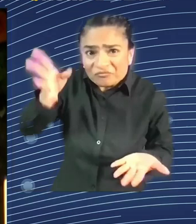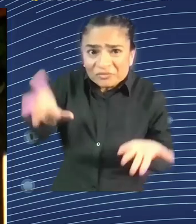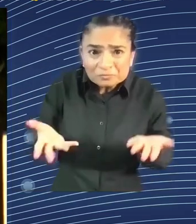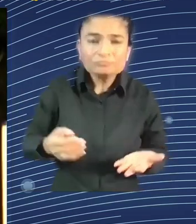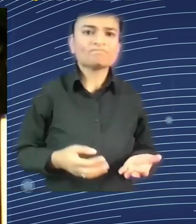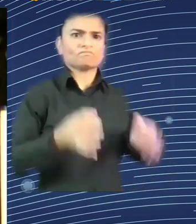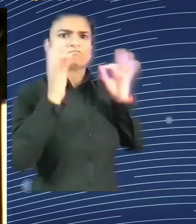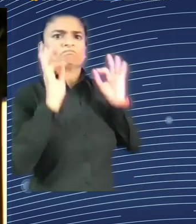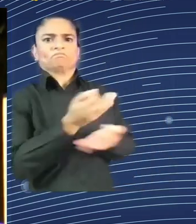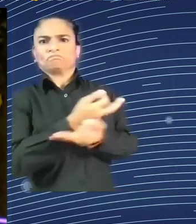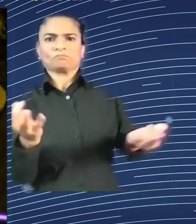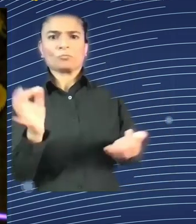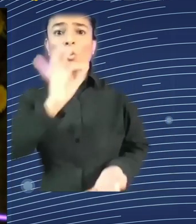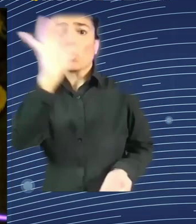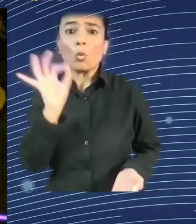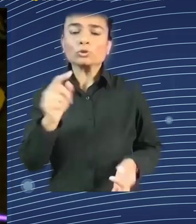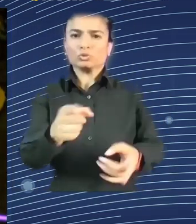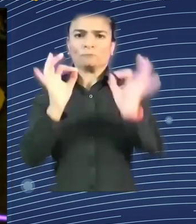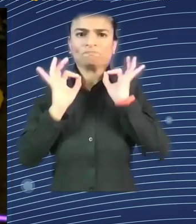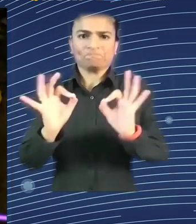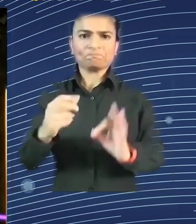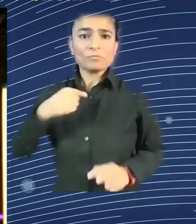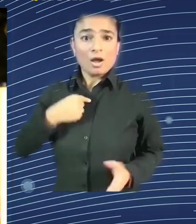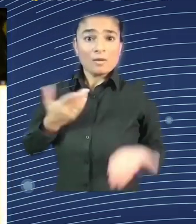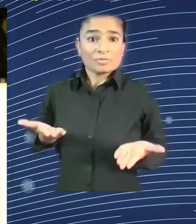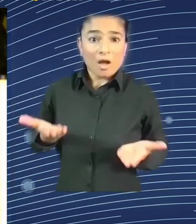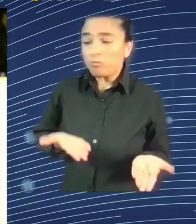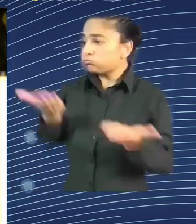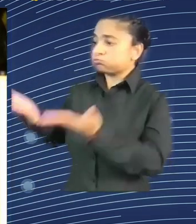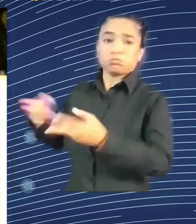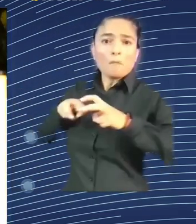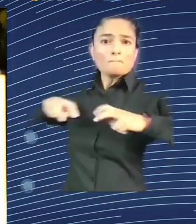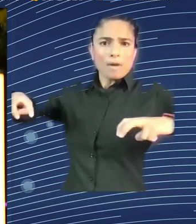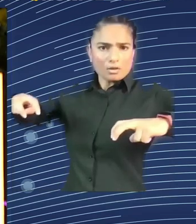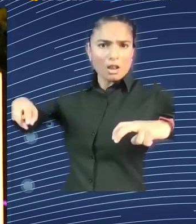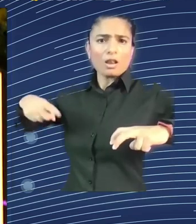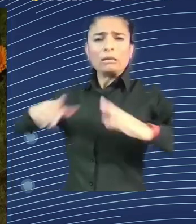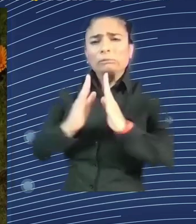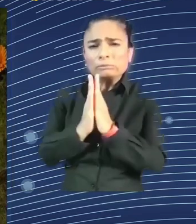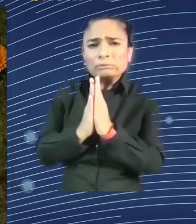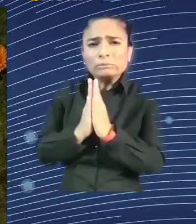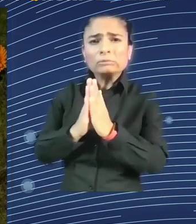brief, in the interest of interaction. Perhaps starting with you. Oh, I take the last one, if I might. I was hoping you do.